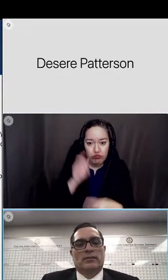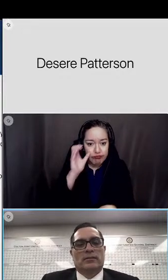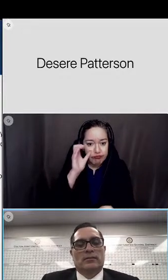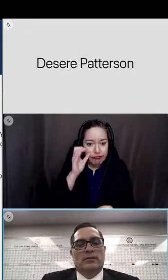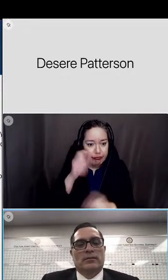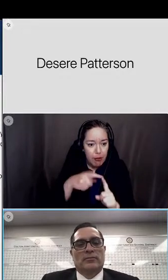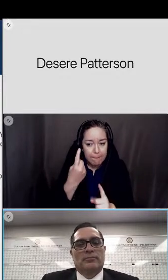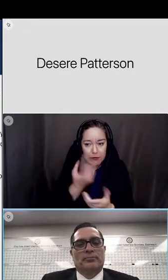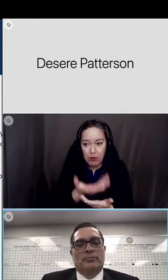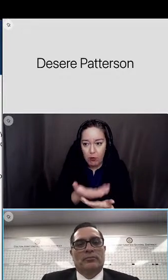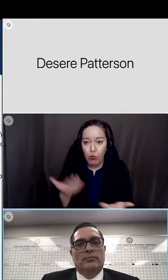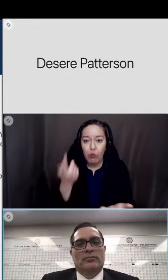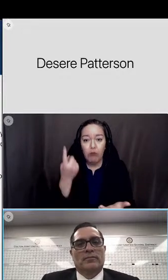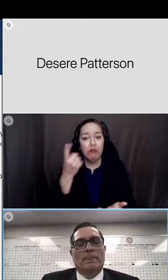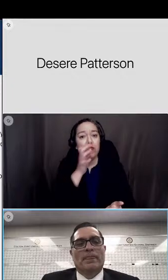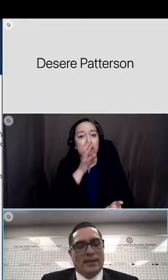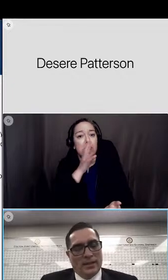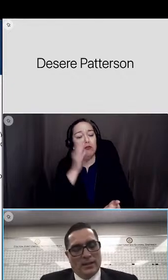Dr. Dr. Dr.